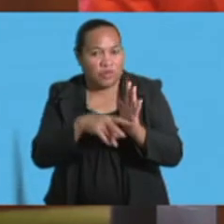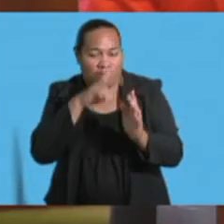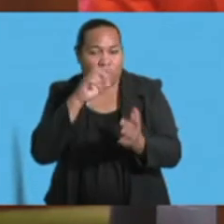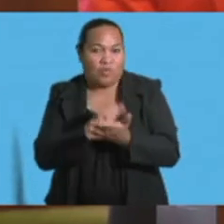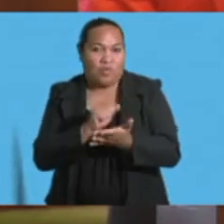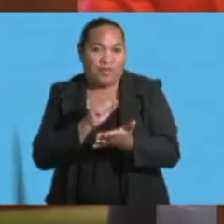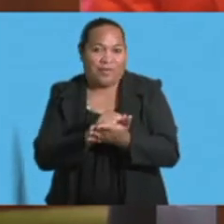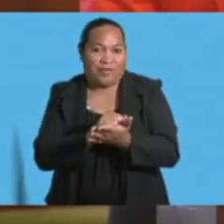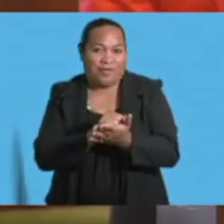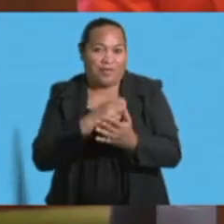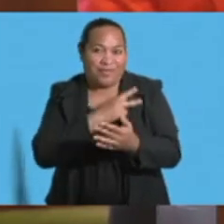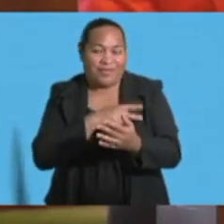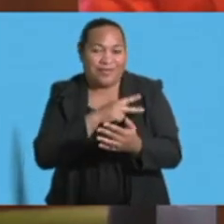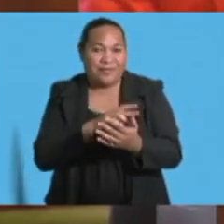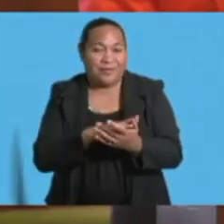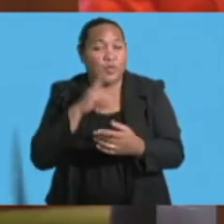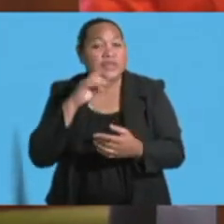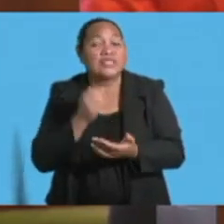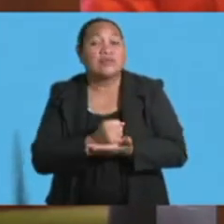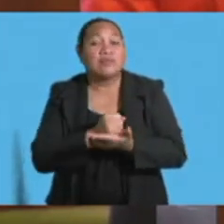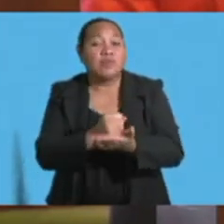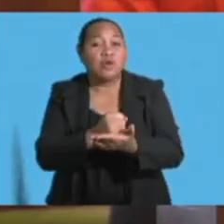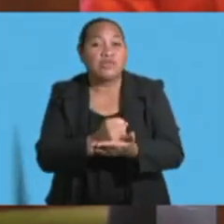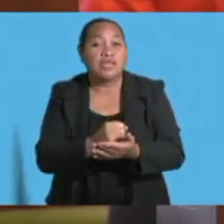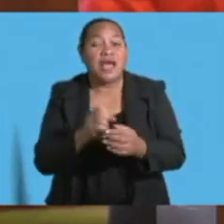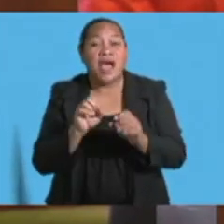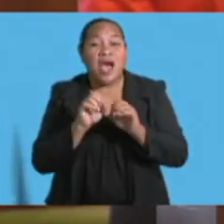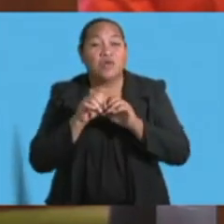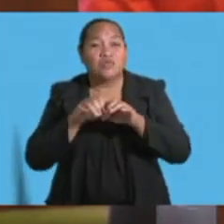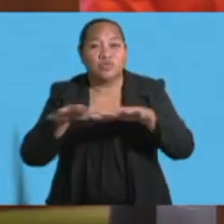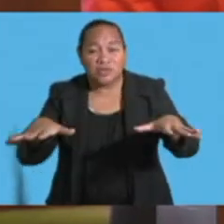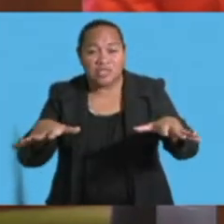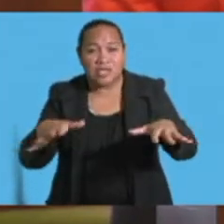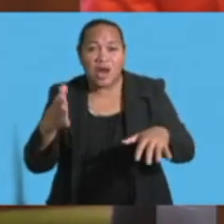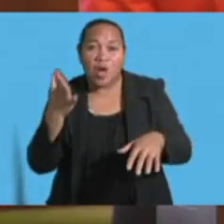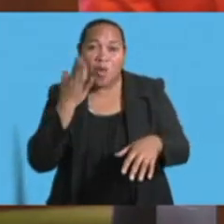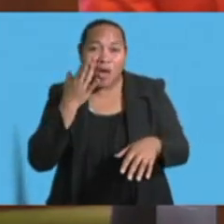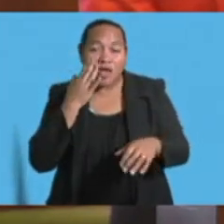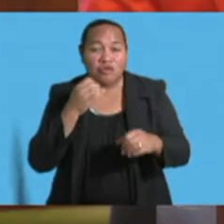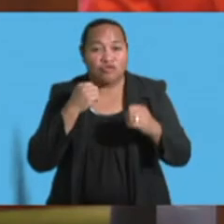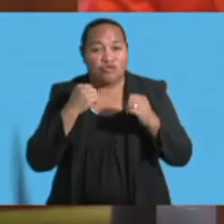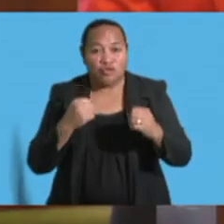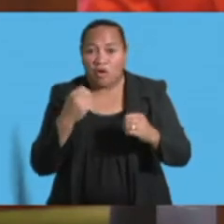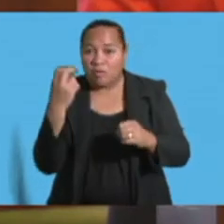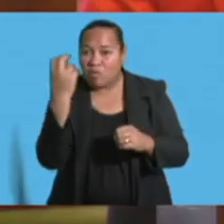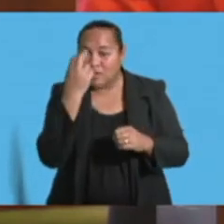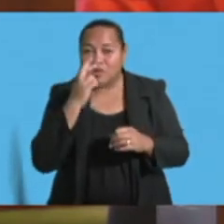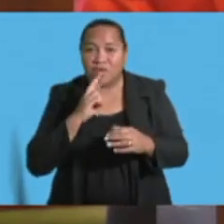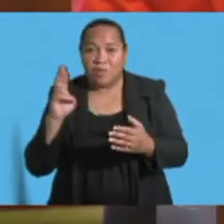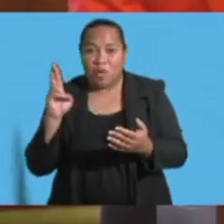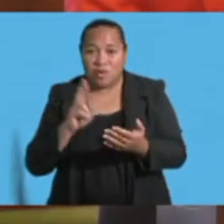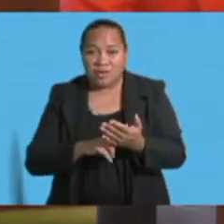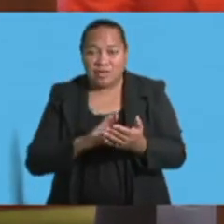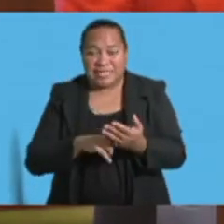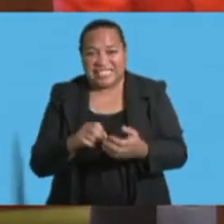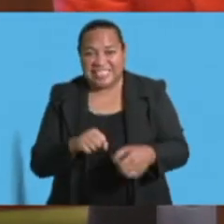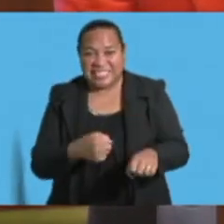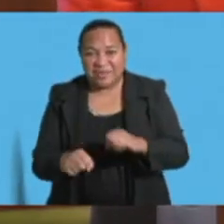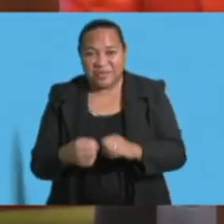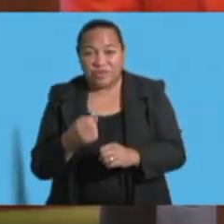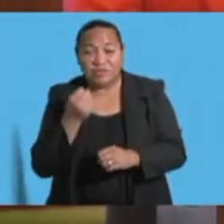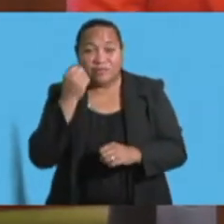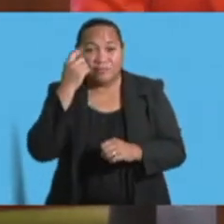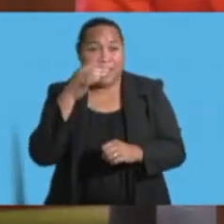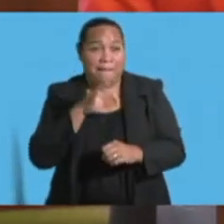approach will support outreach and awareness while ensuring strong monitoring and reporting systems. To realise the benefits of